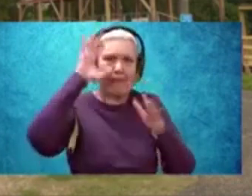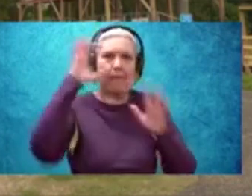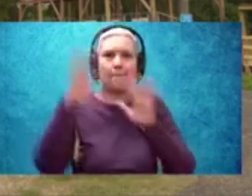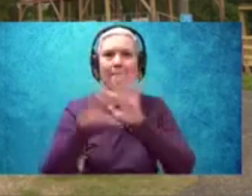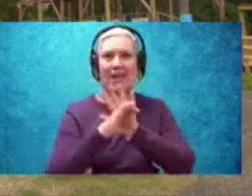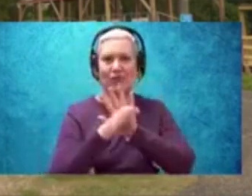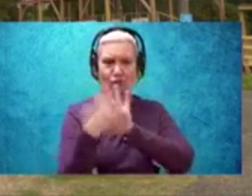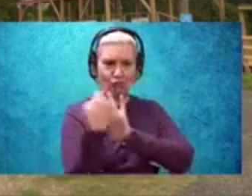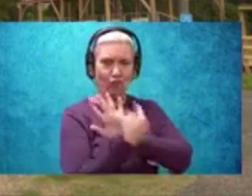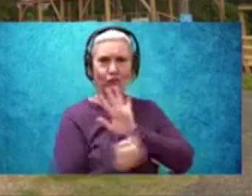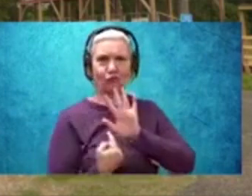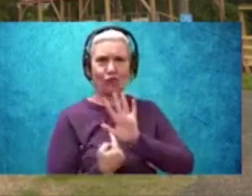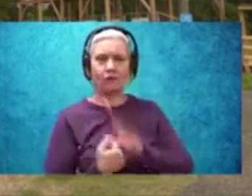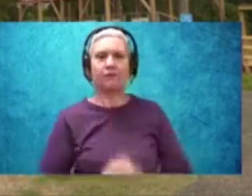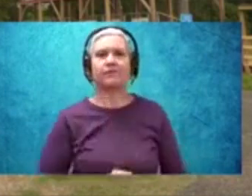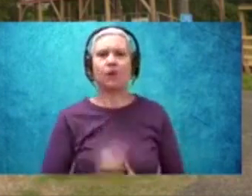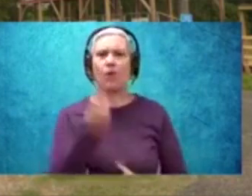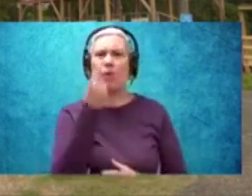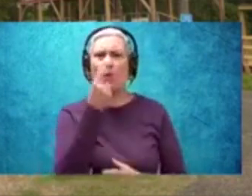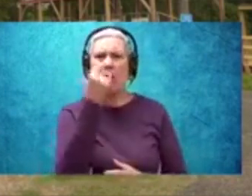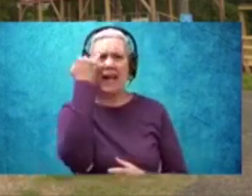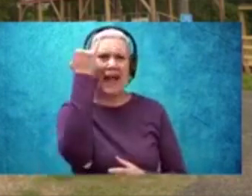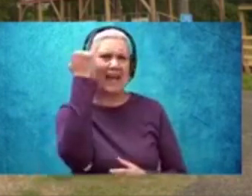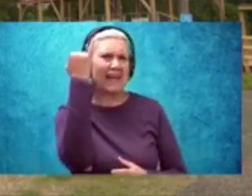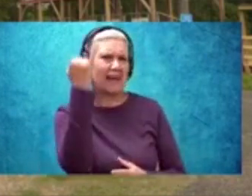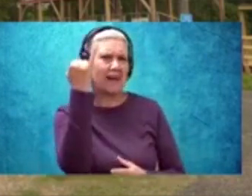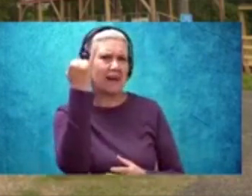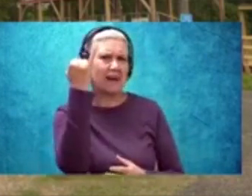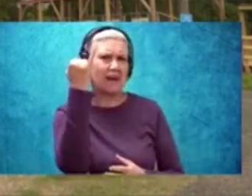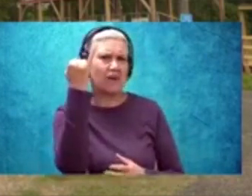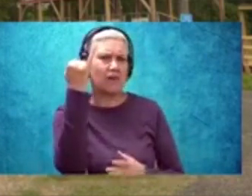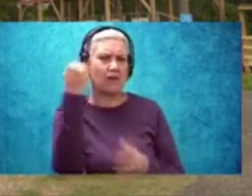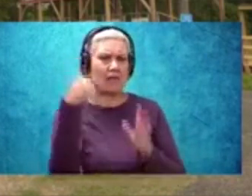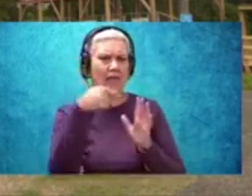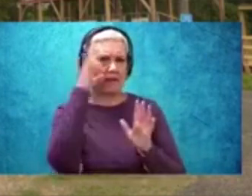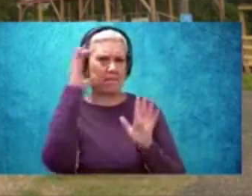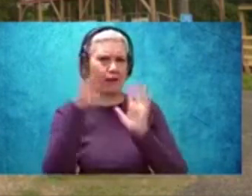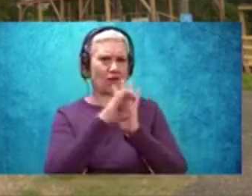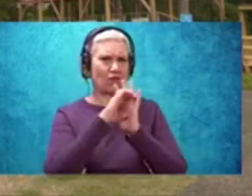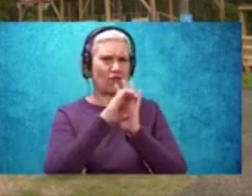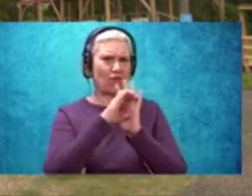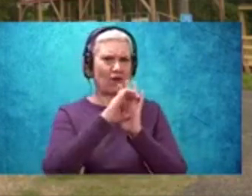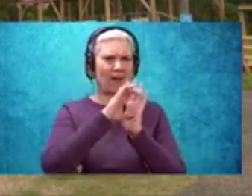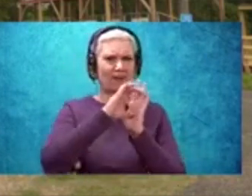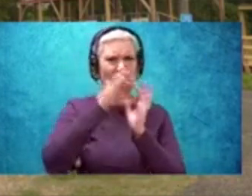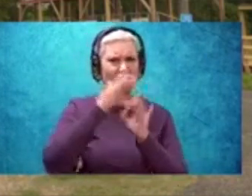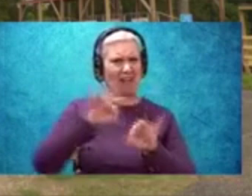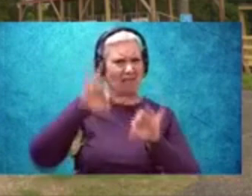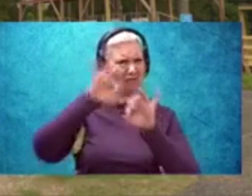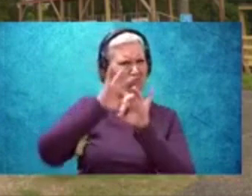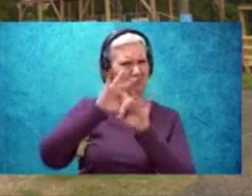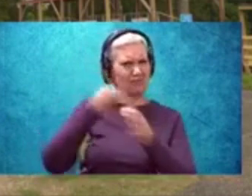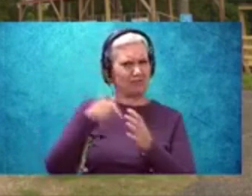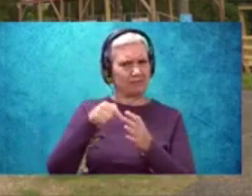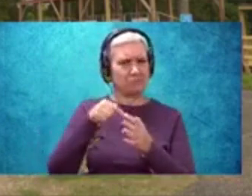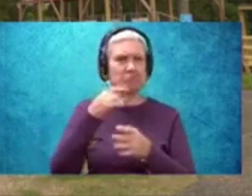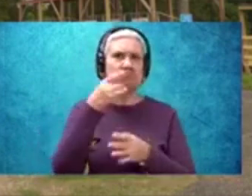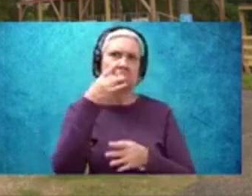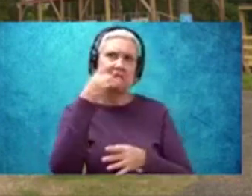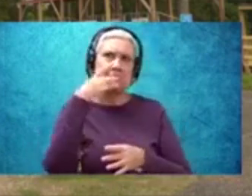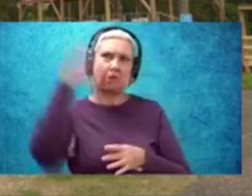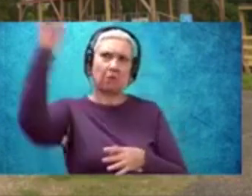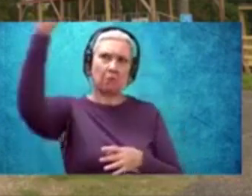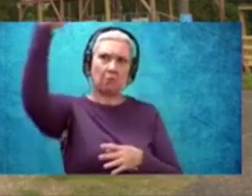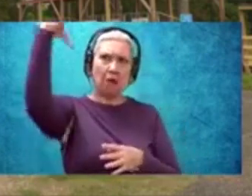But what is the picture, what is the one idea that this picture centers around? You have the lights that